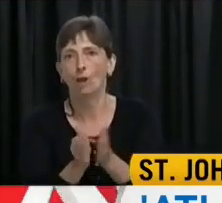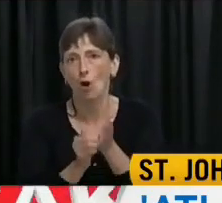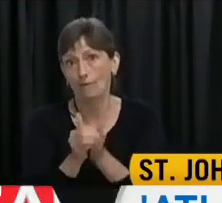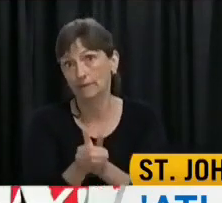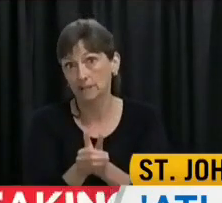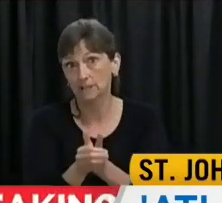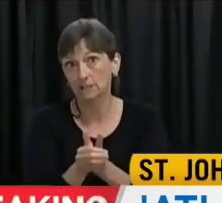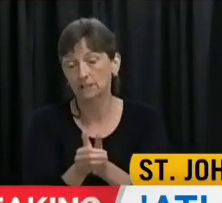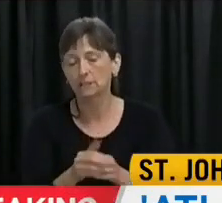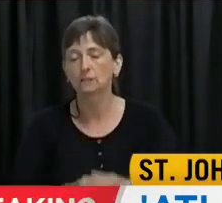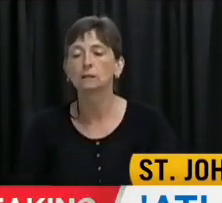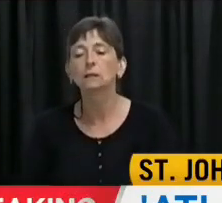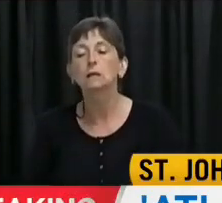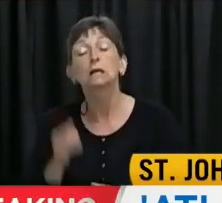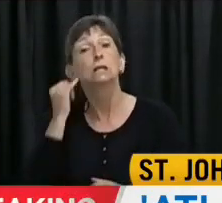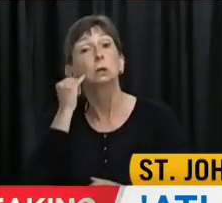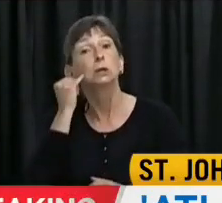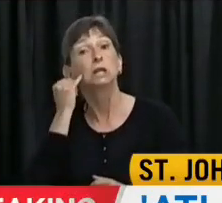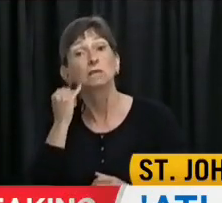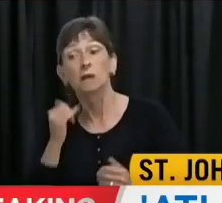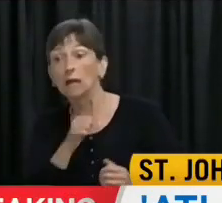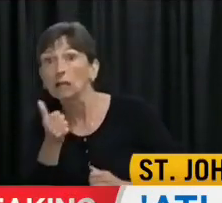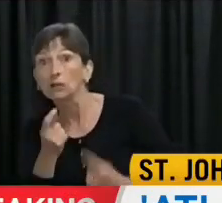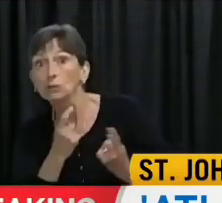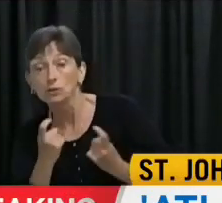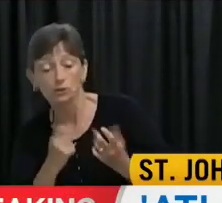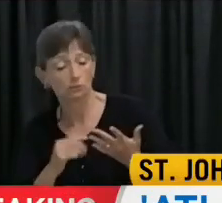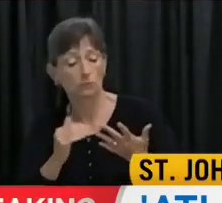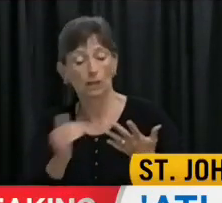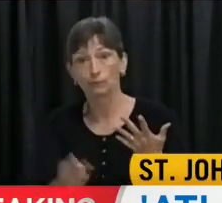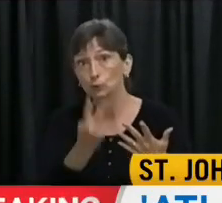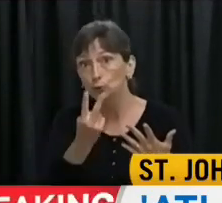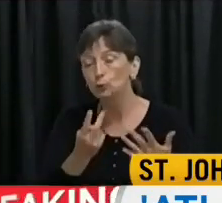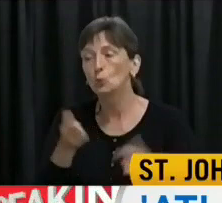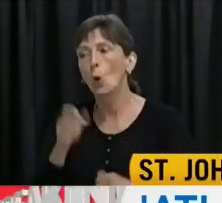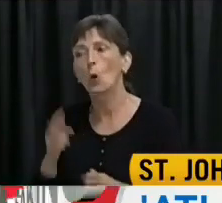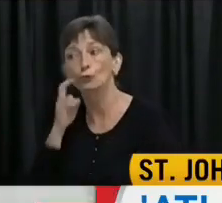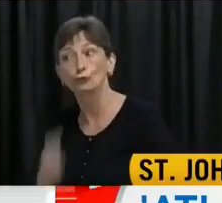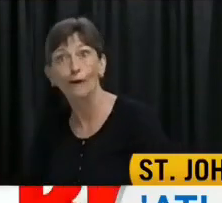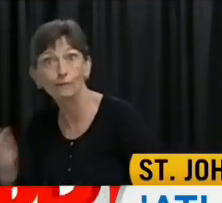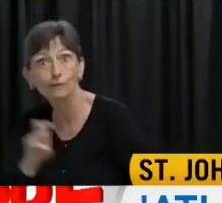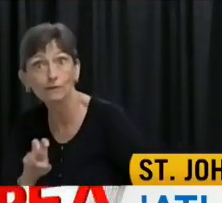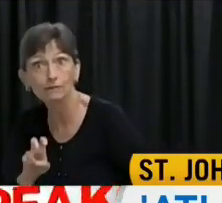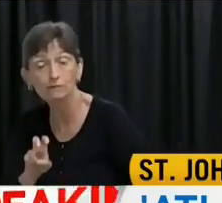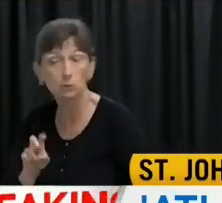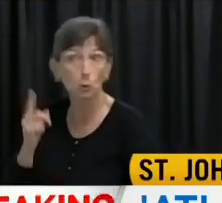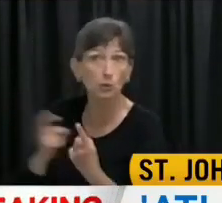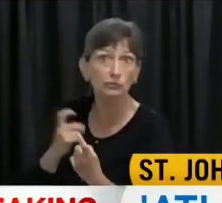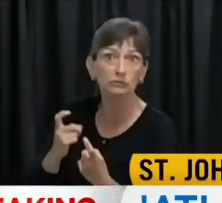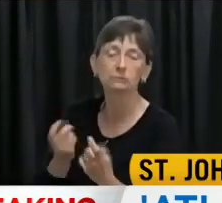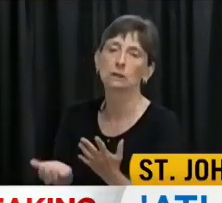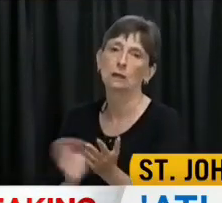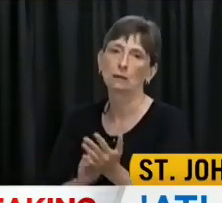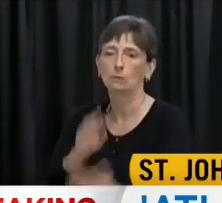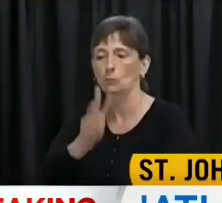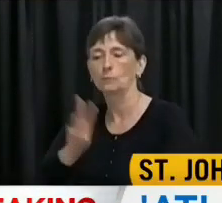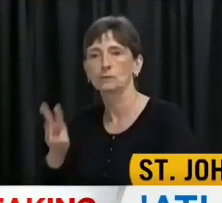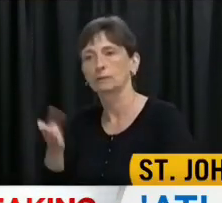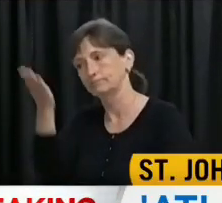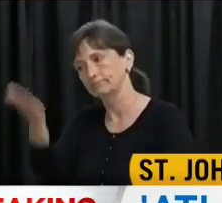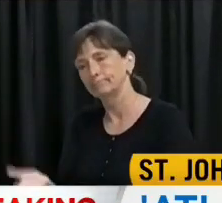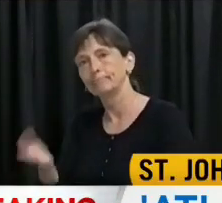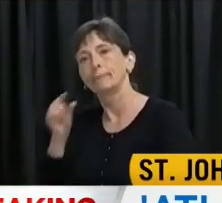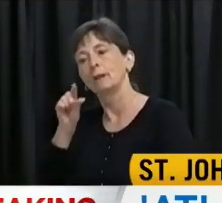Now, if you have any questions about Alert Level 2 or traveling to Newfoundland and Labrador, we once again ask you to visit our website,